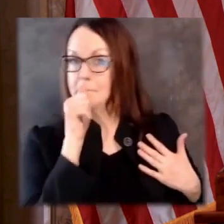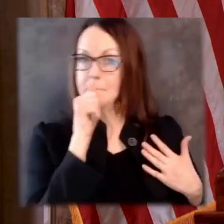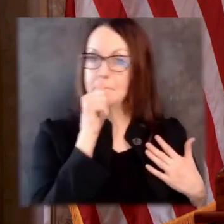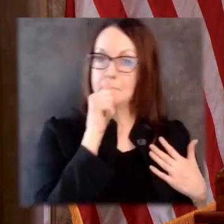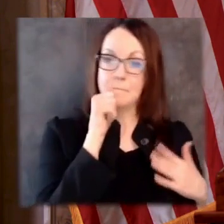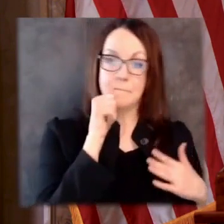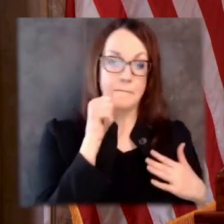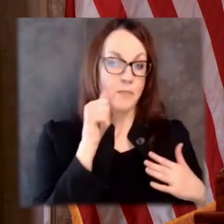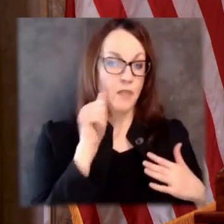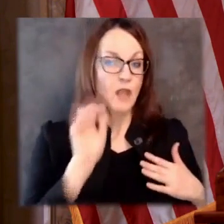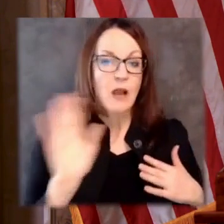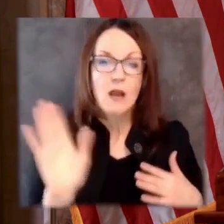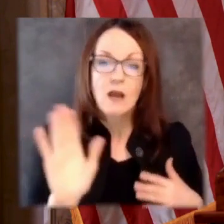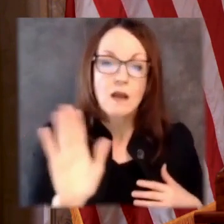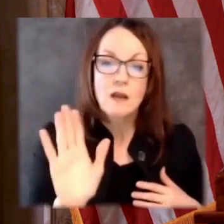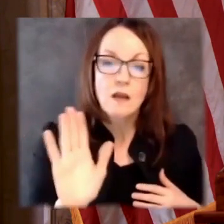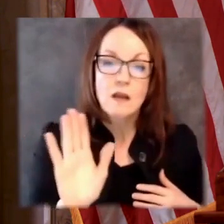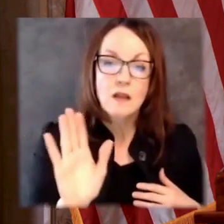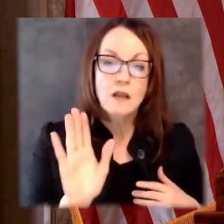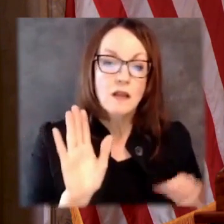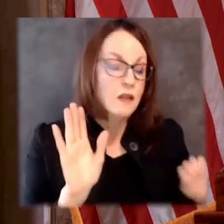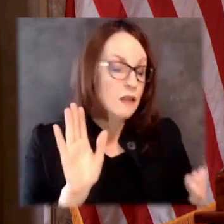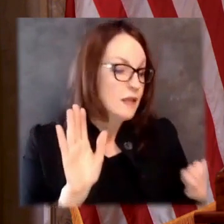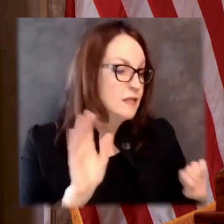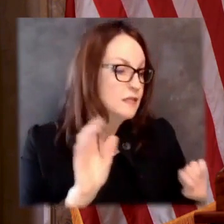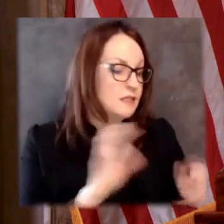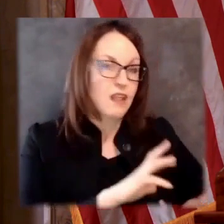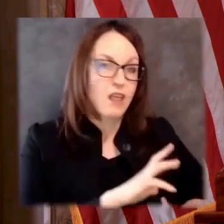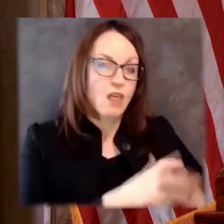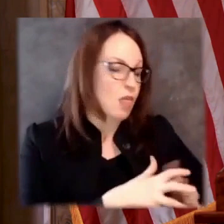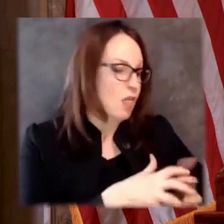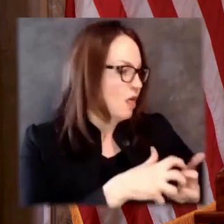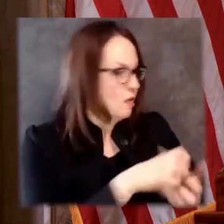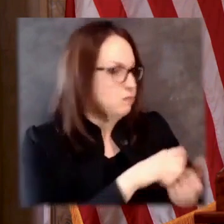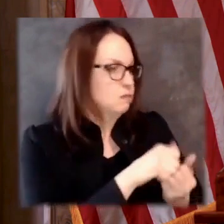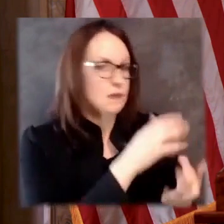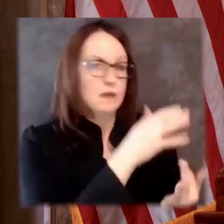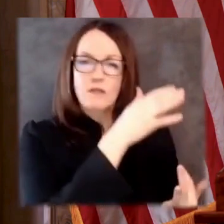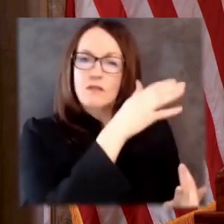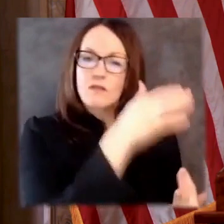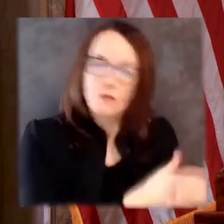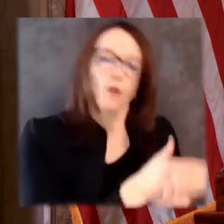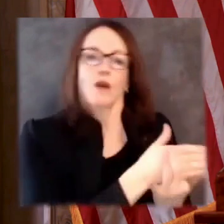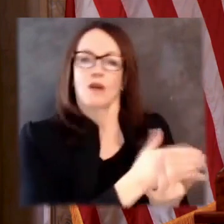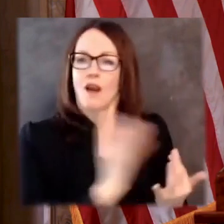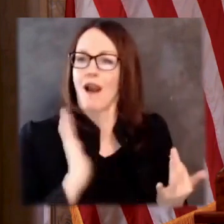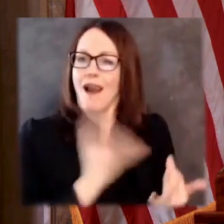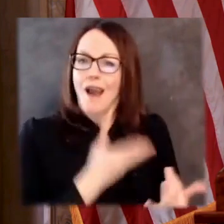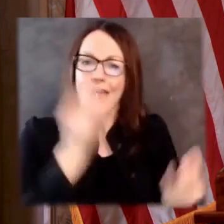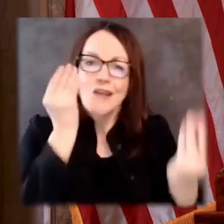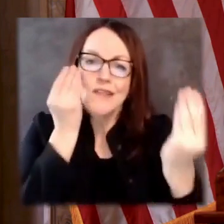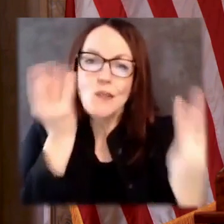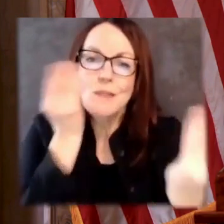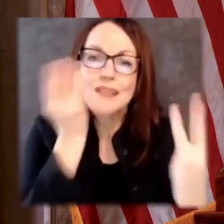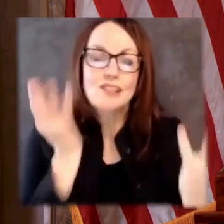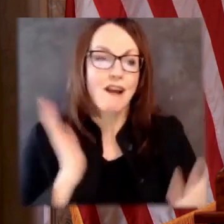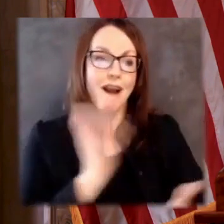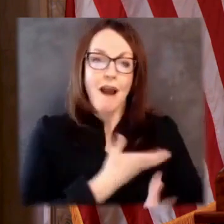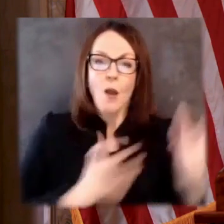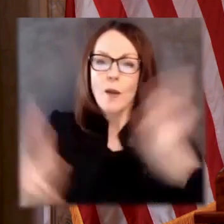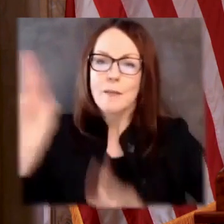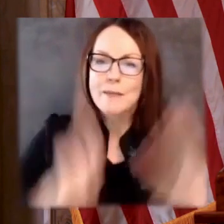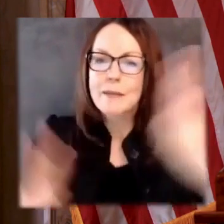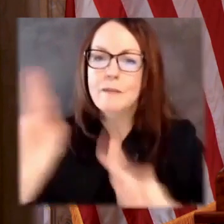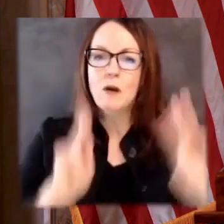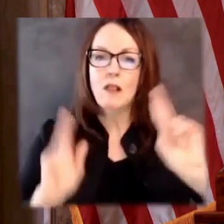records law, they were able to destroy many of the public records from that process. Well, I believe, and I know many of